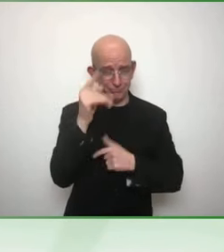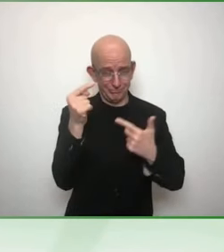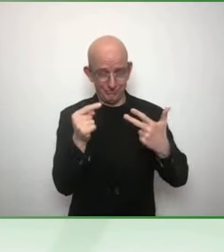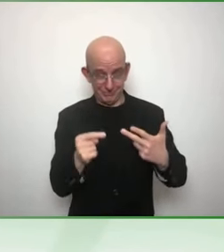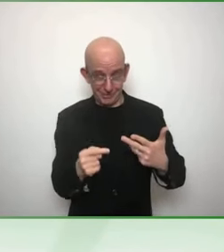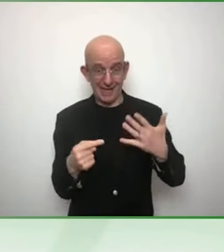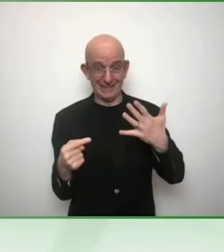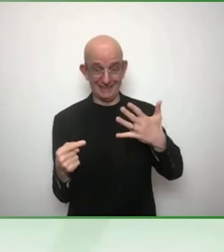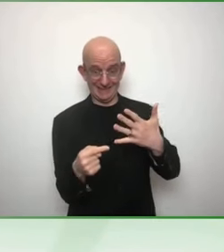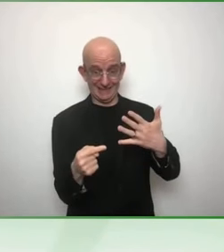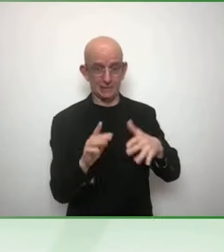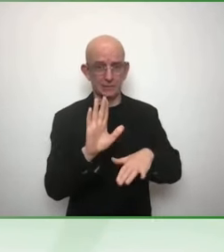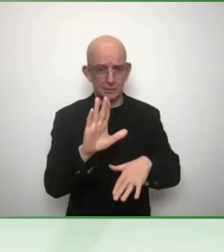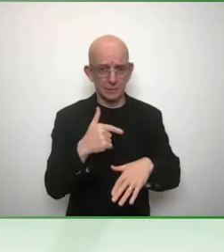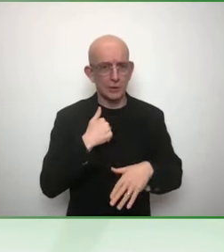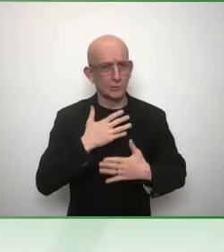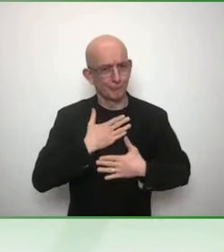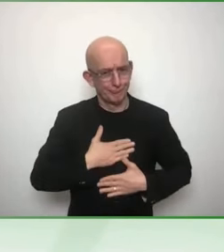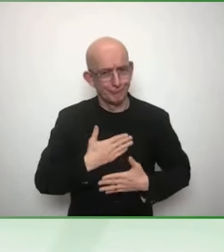UNVIS.